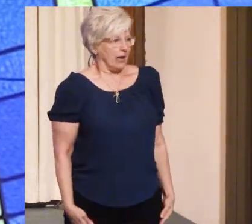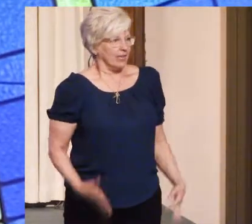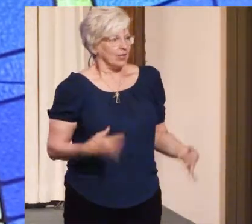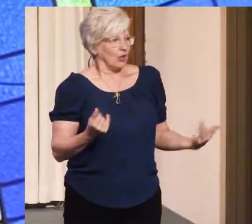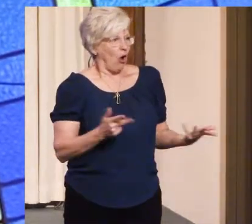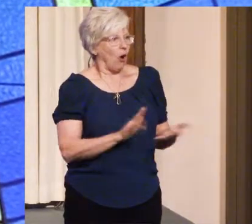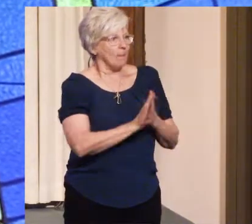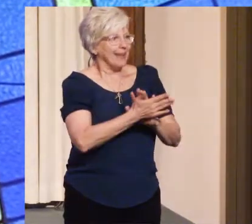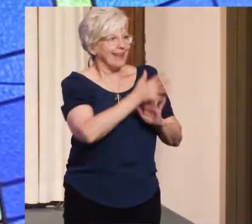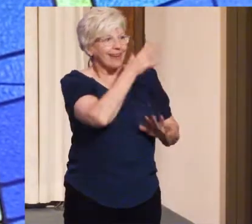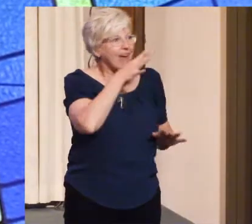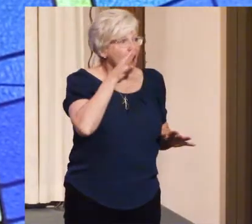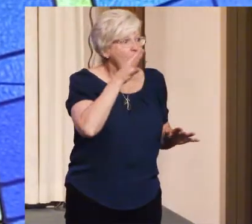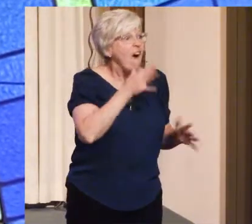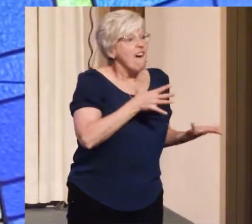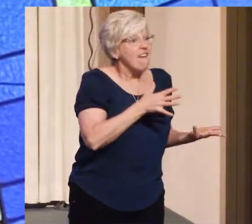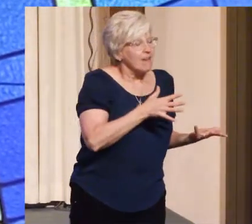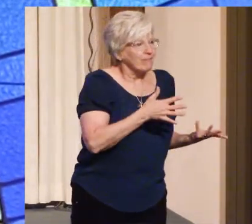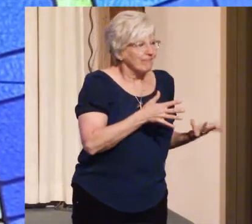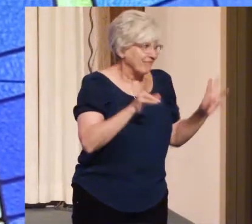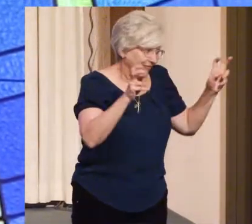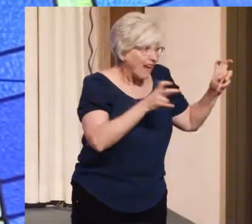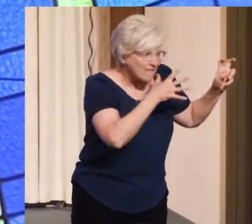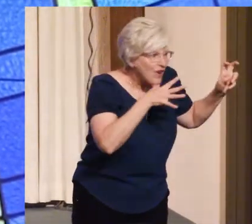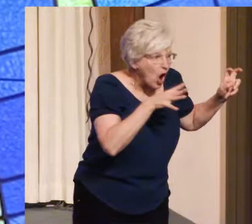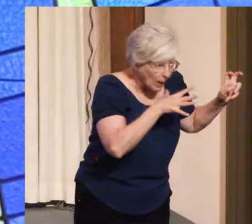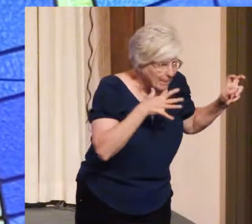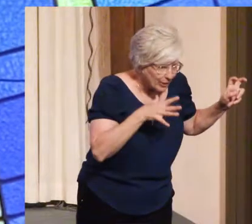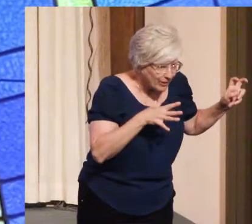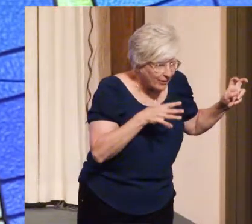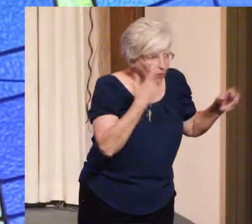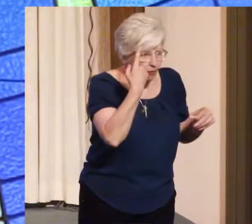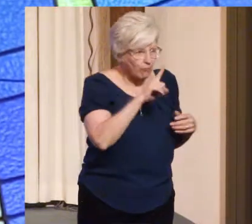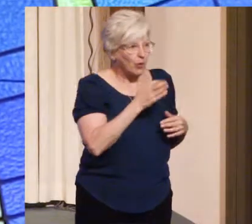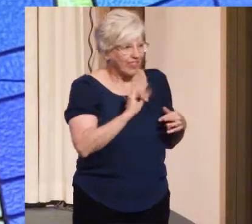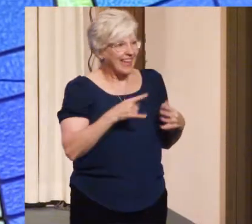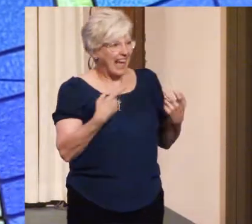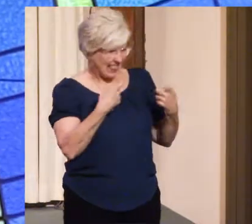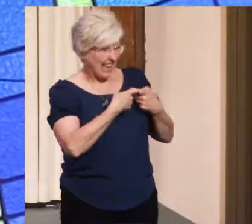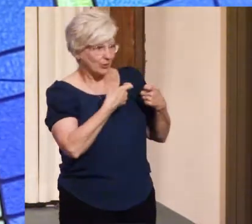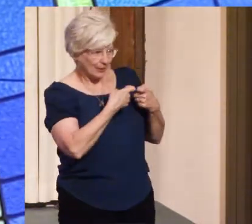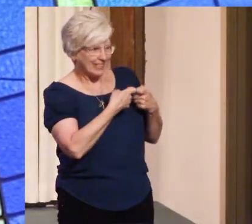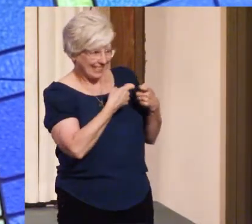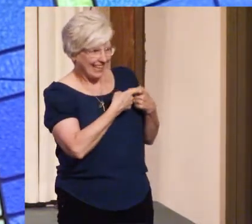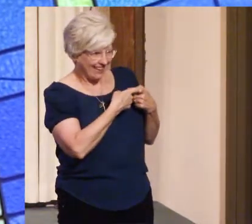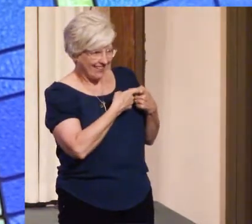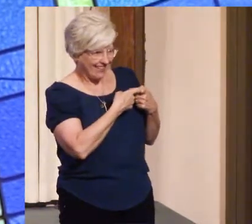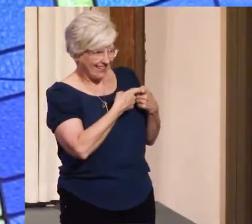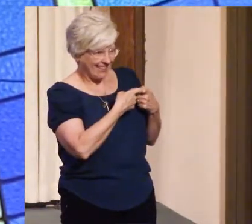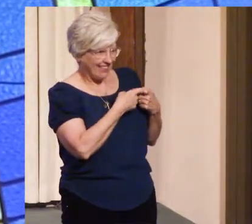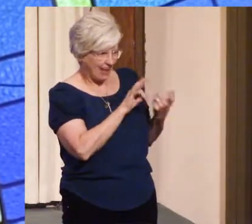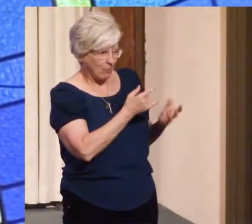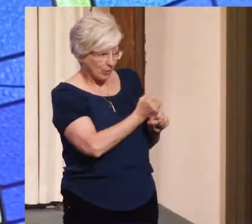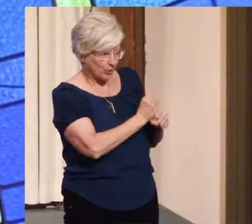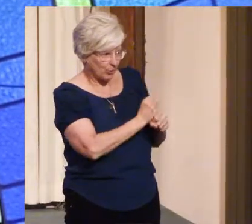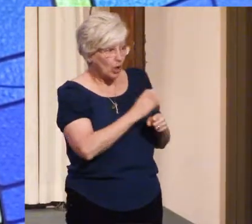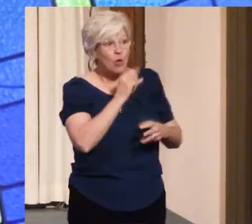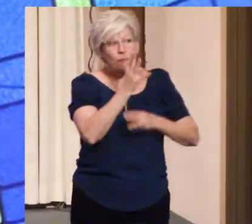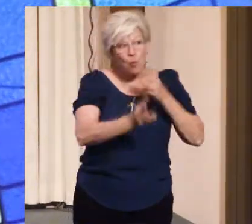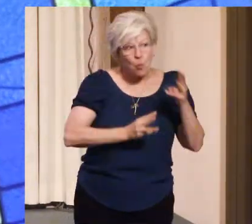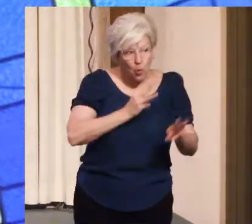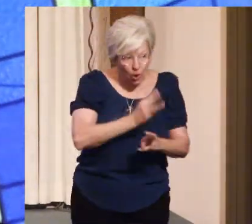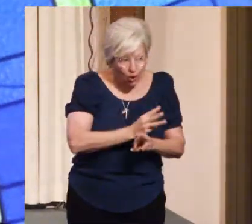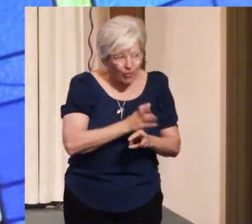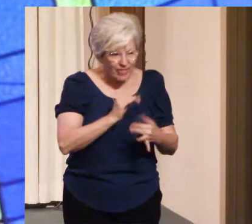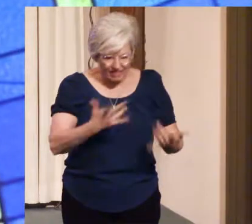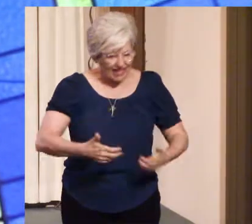for the electricity that runs the machines. The world that they live in appears to be reality. They